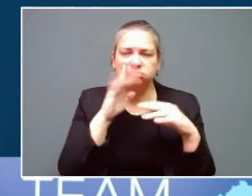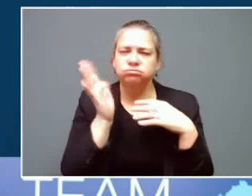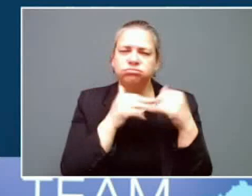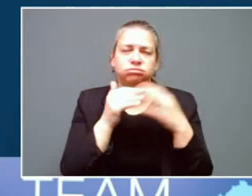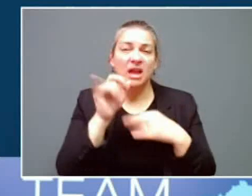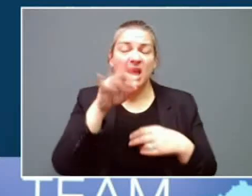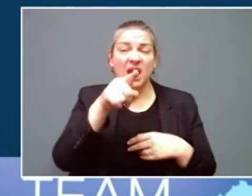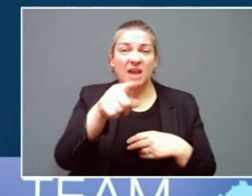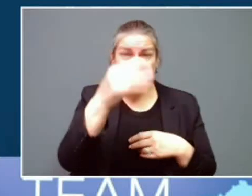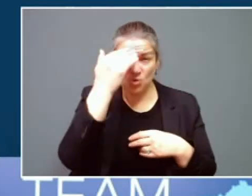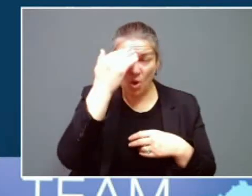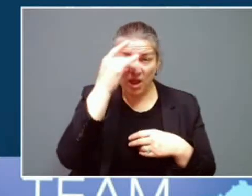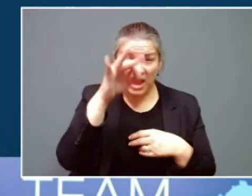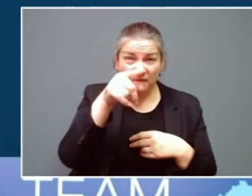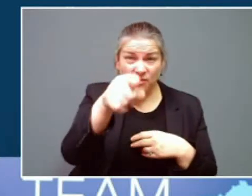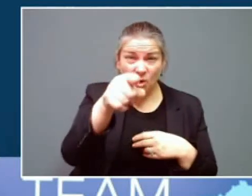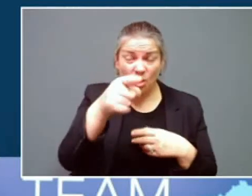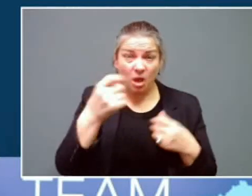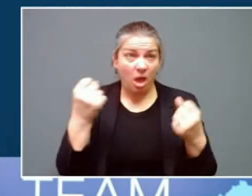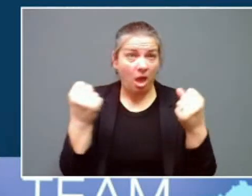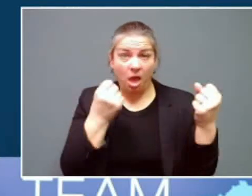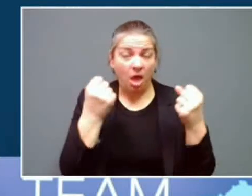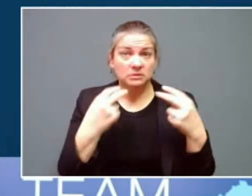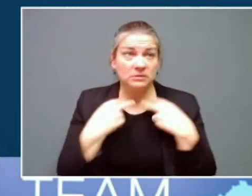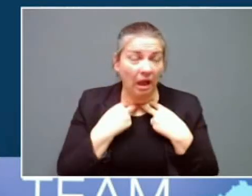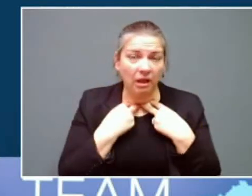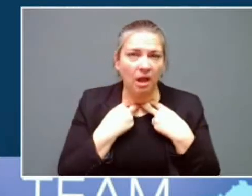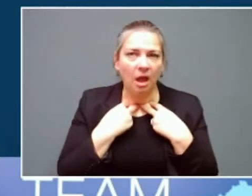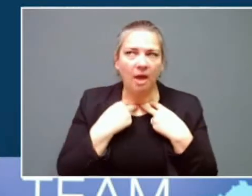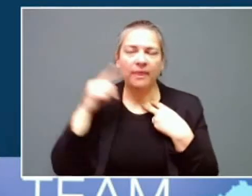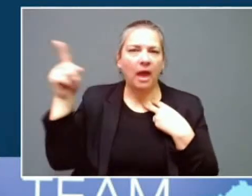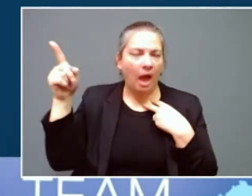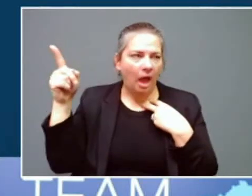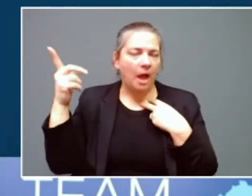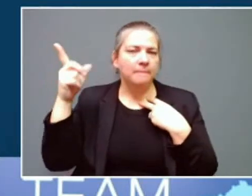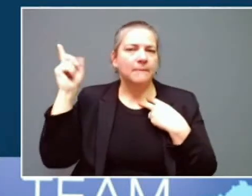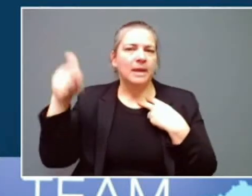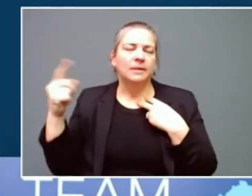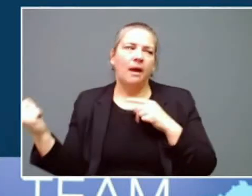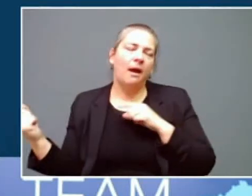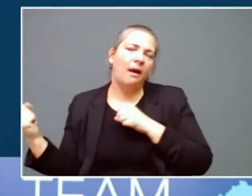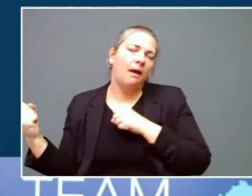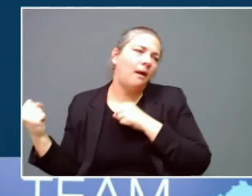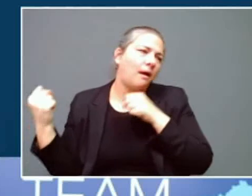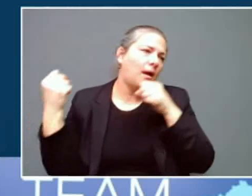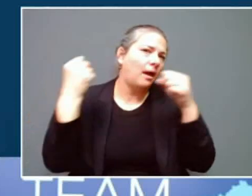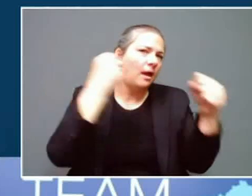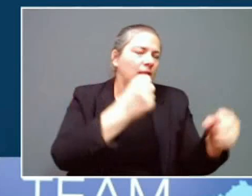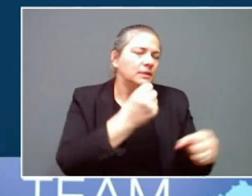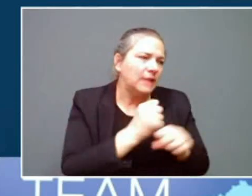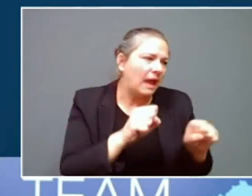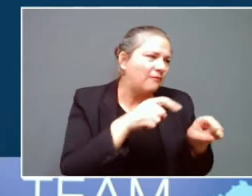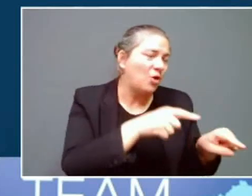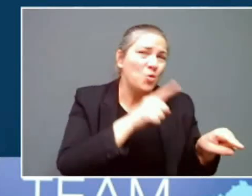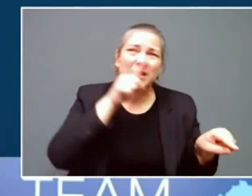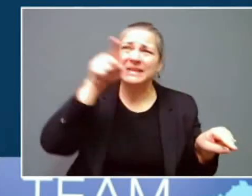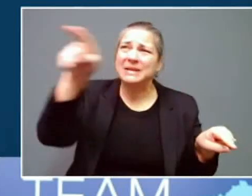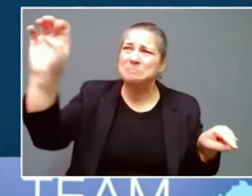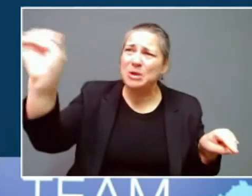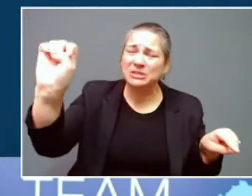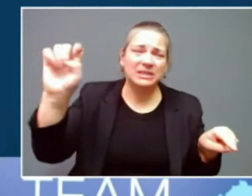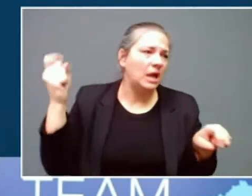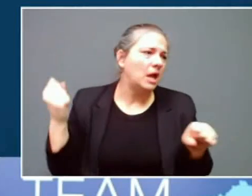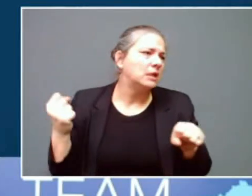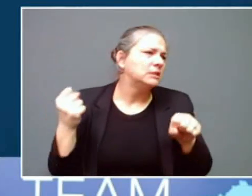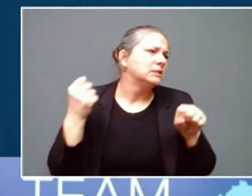this takes precious resources away from those that are out trying to save lives, because quite frankly, this will be a life-threatening